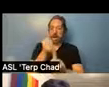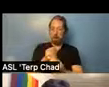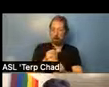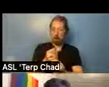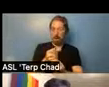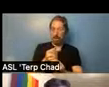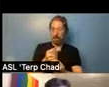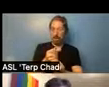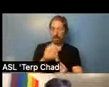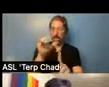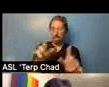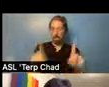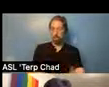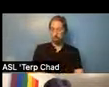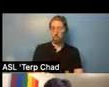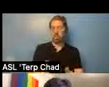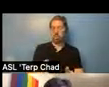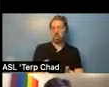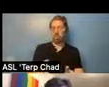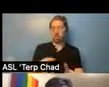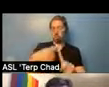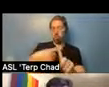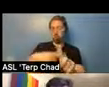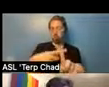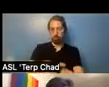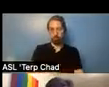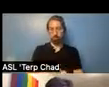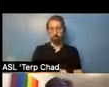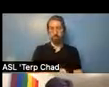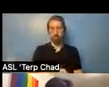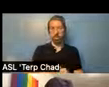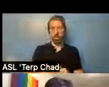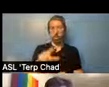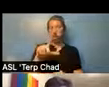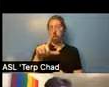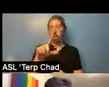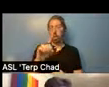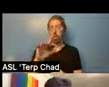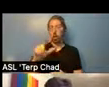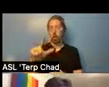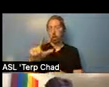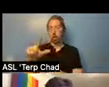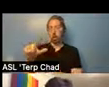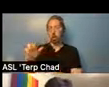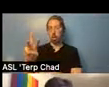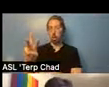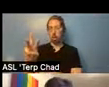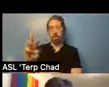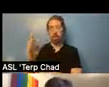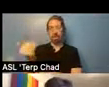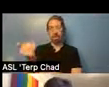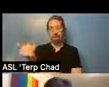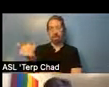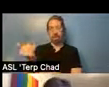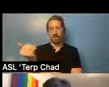that. So local law 15 is also known as LL 15. Um, this was a city council law